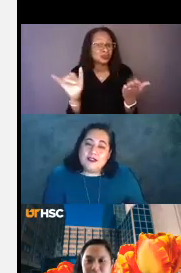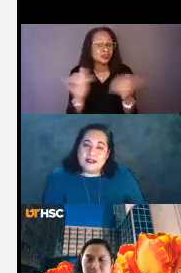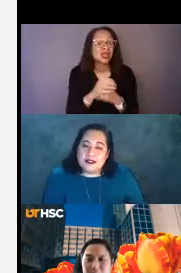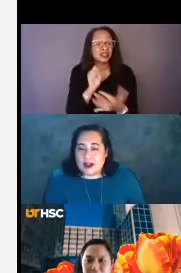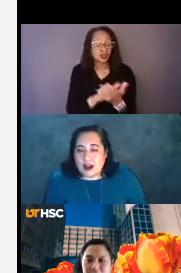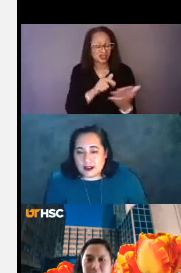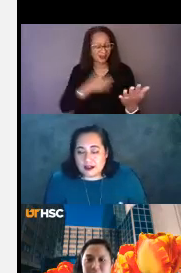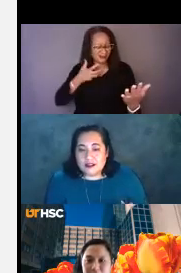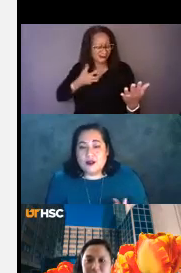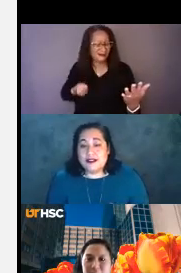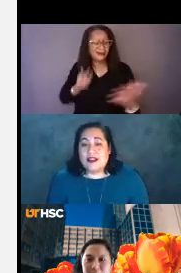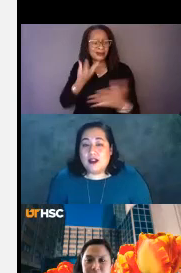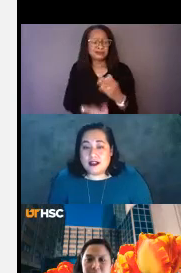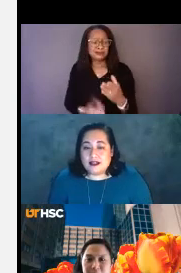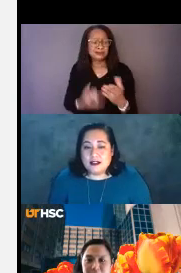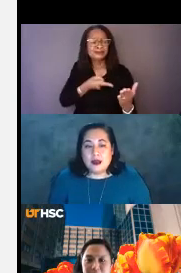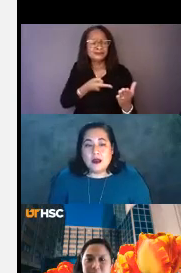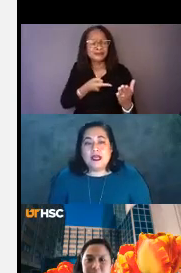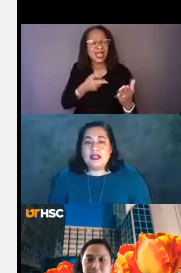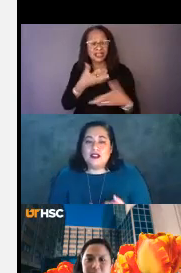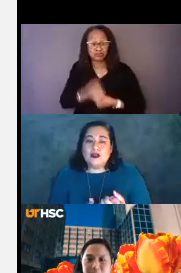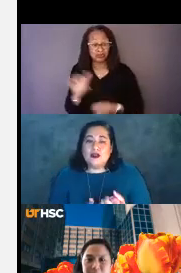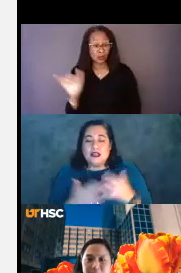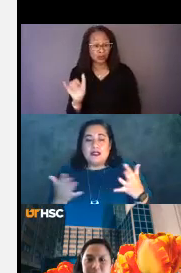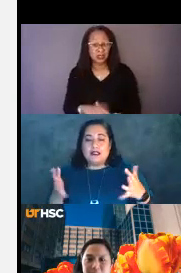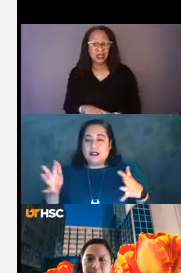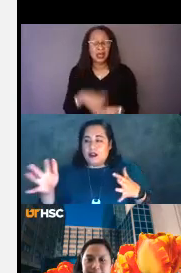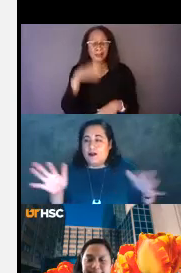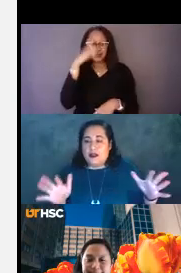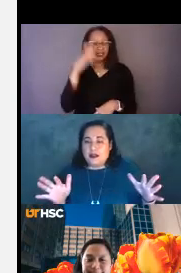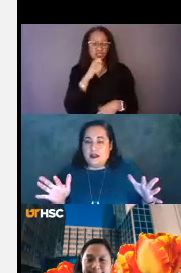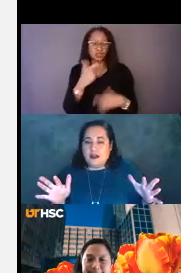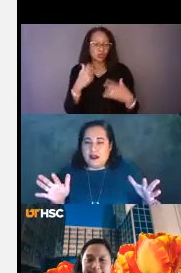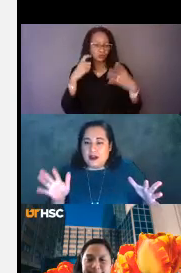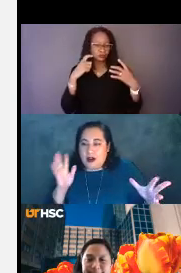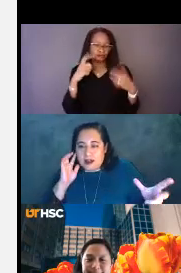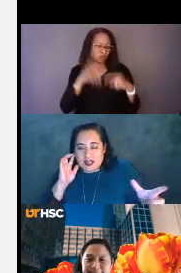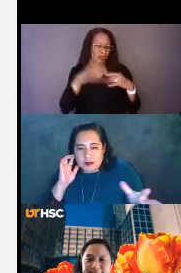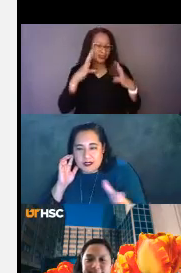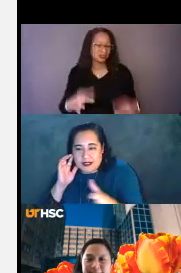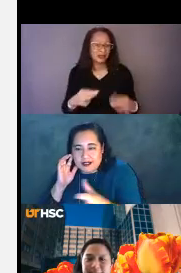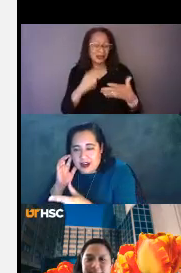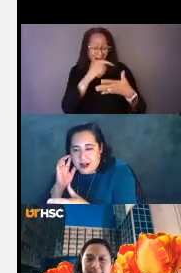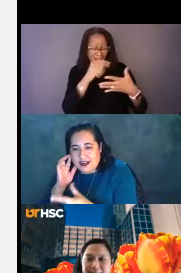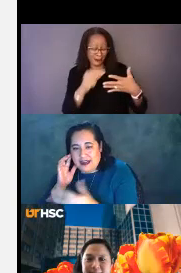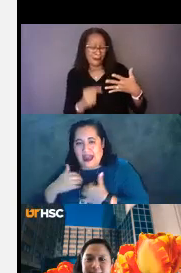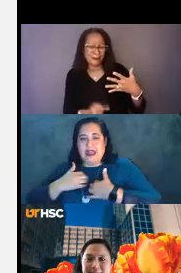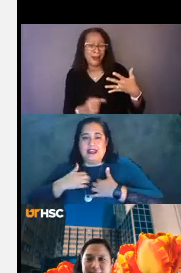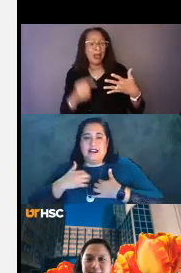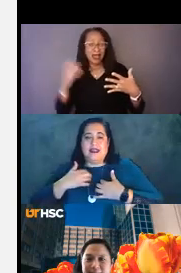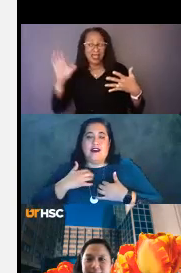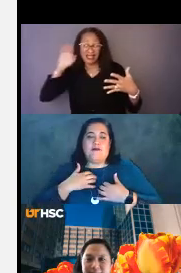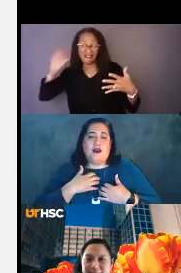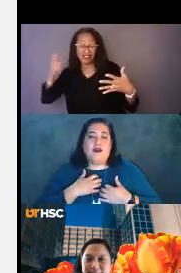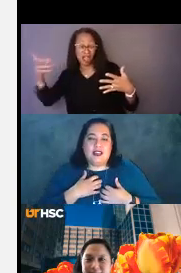confidence is gone, so is that trust, because you don't get to determine all these pieces I heard and I